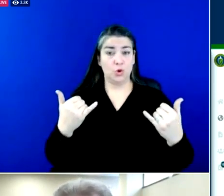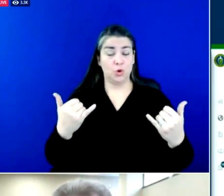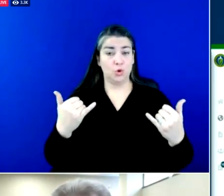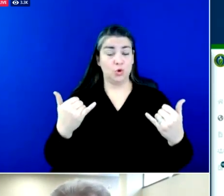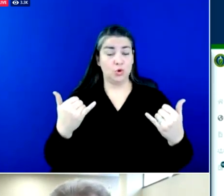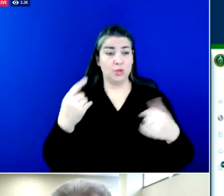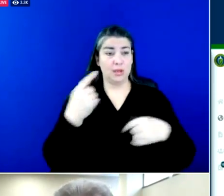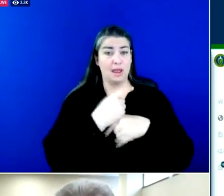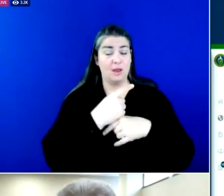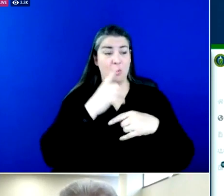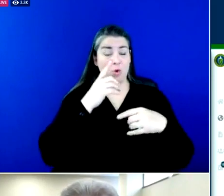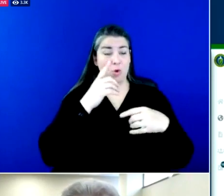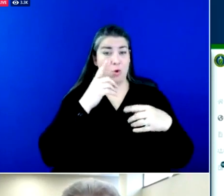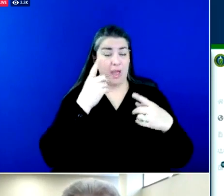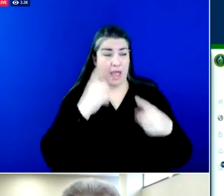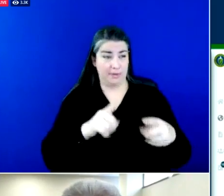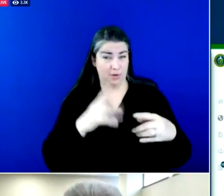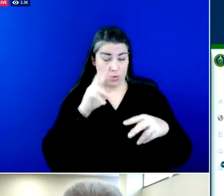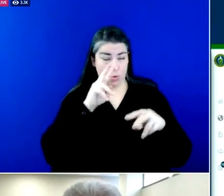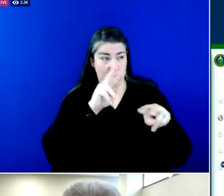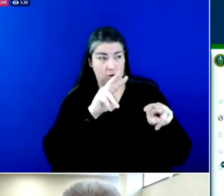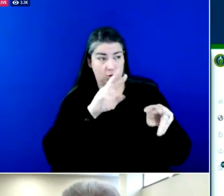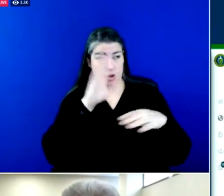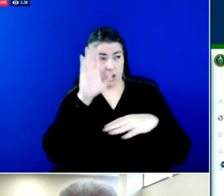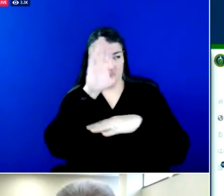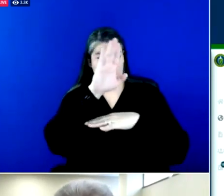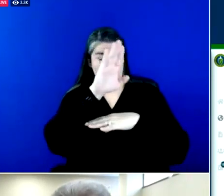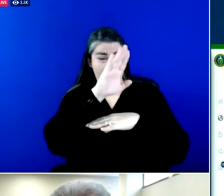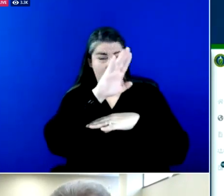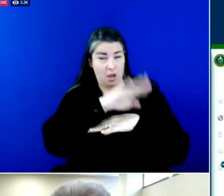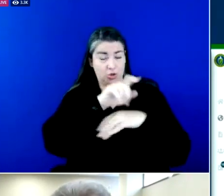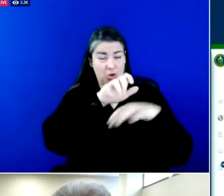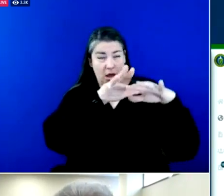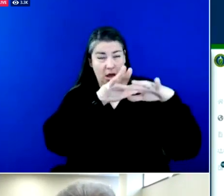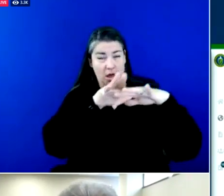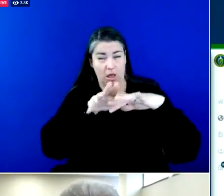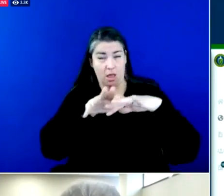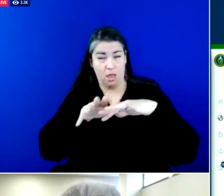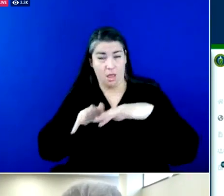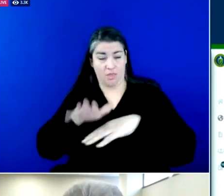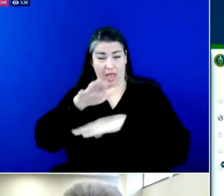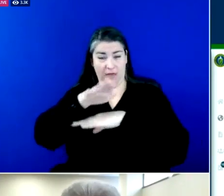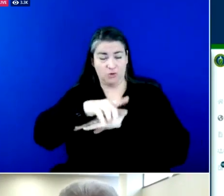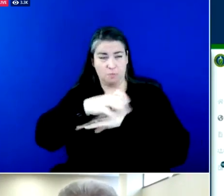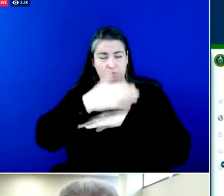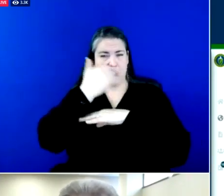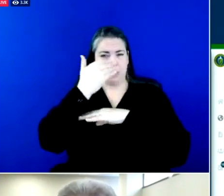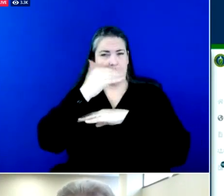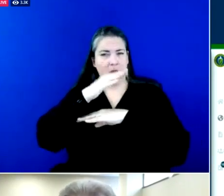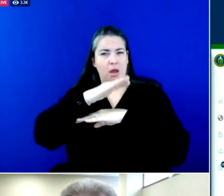south and we should see clearing uh late this afternoon and it'll move uh on out of state.